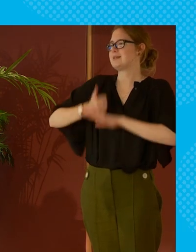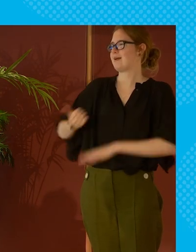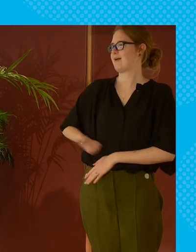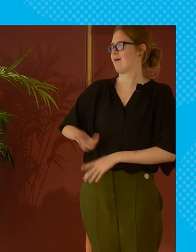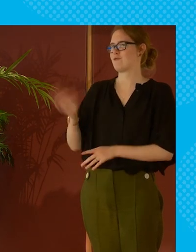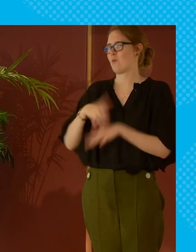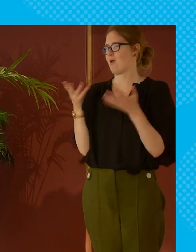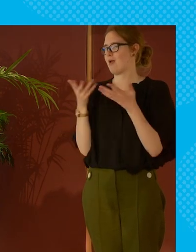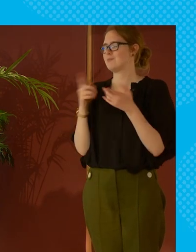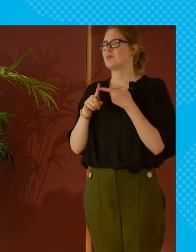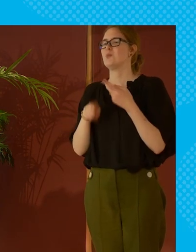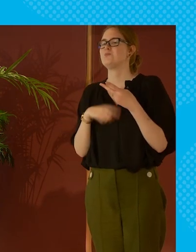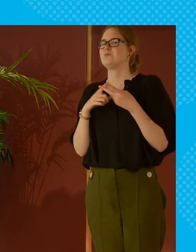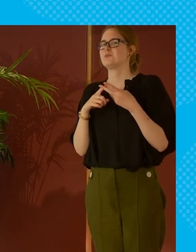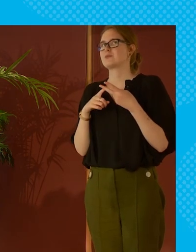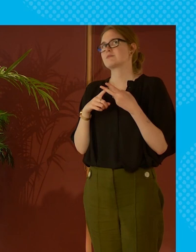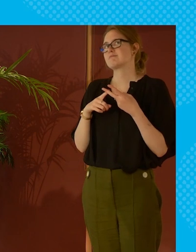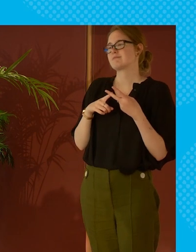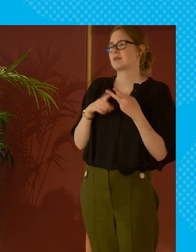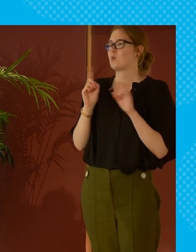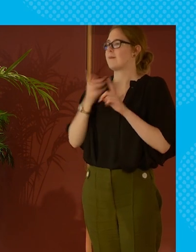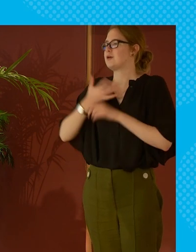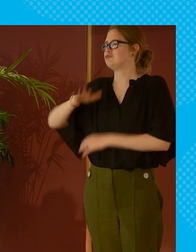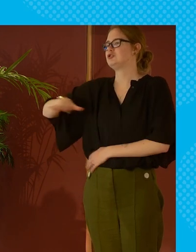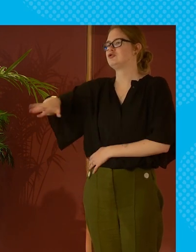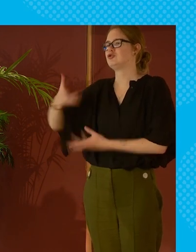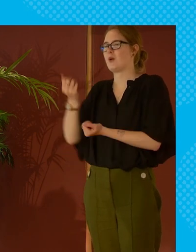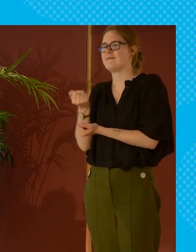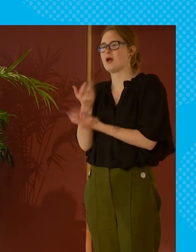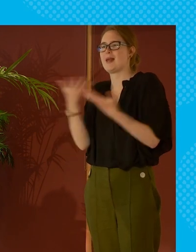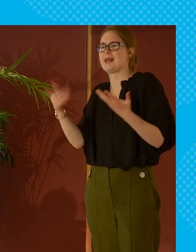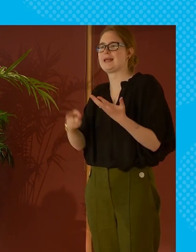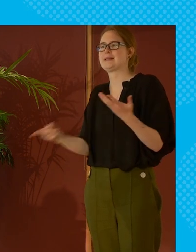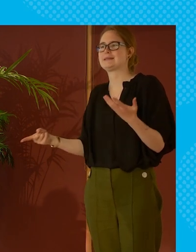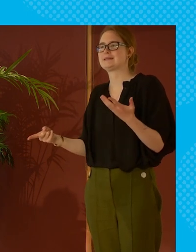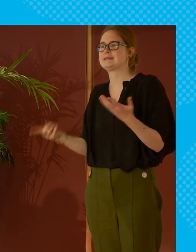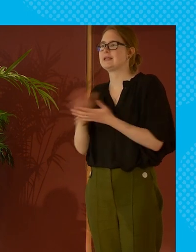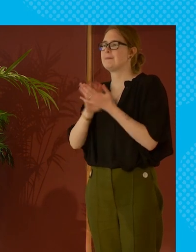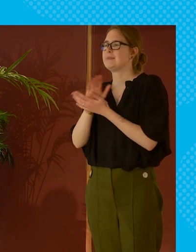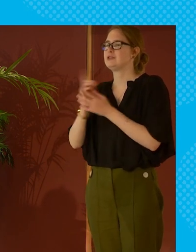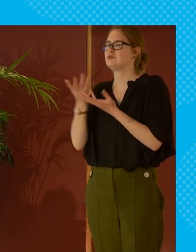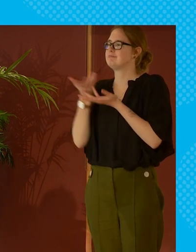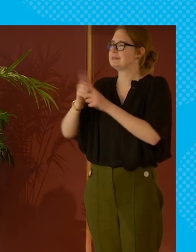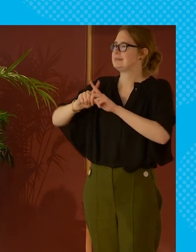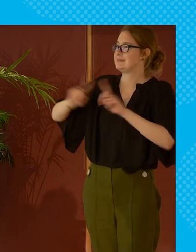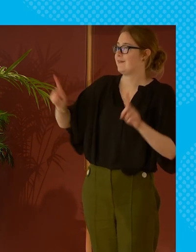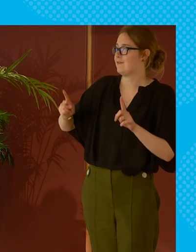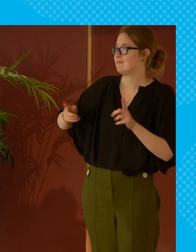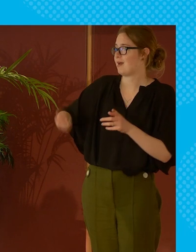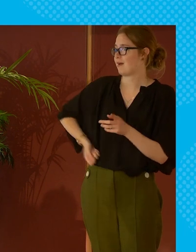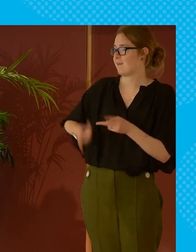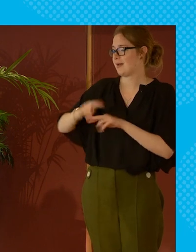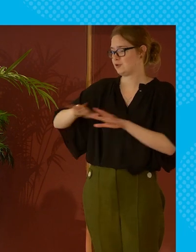universal basic income then comes in is that okay what about the number of children you have do you then get a different universal